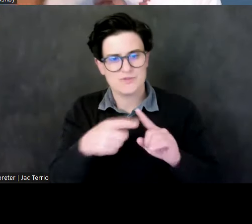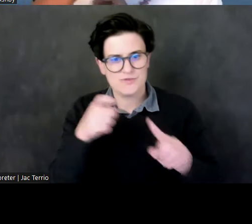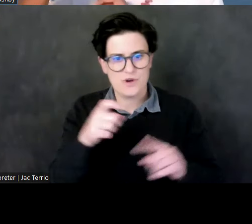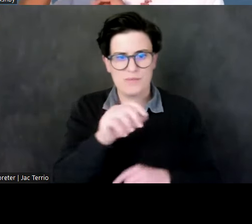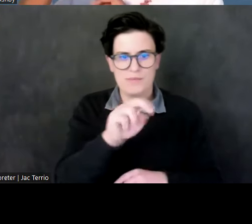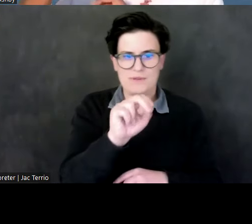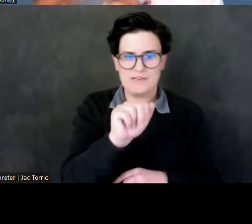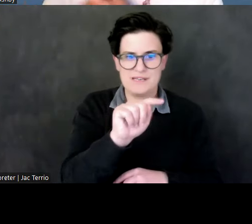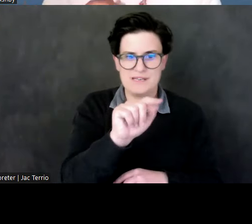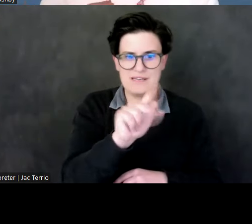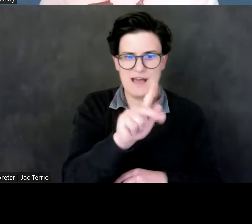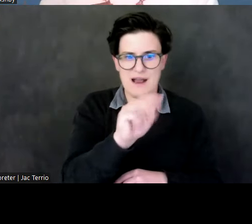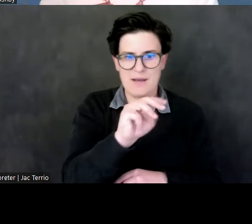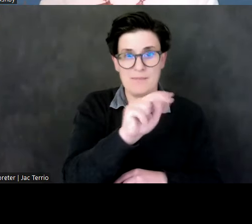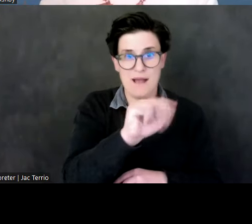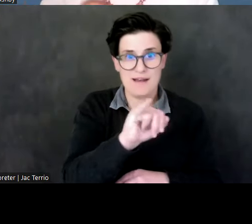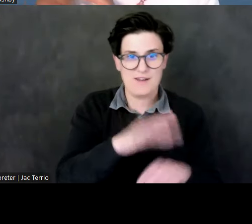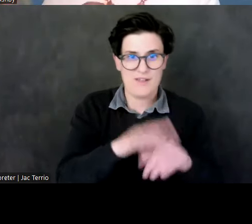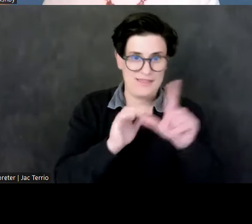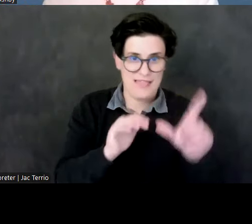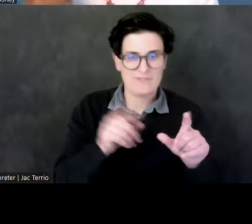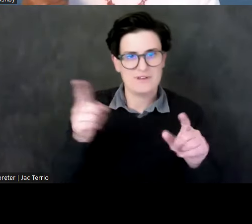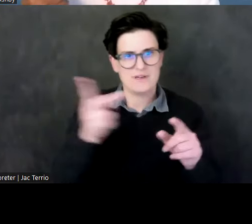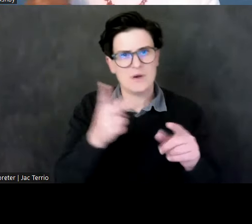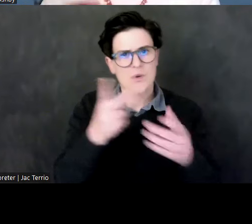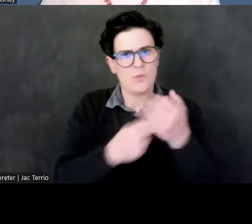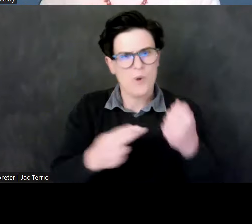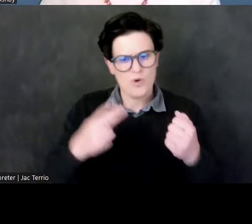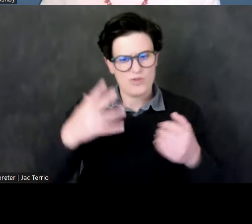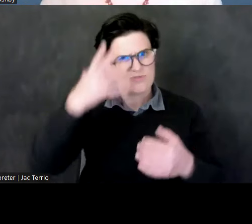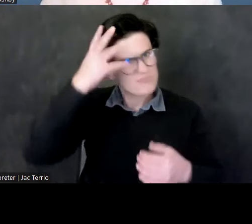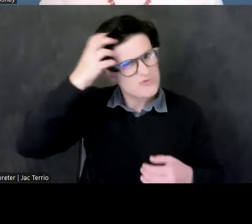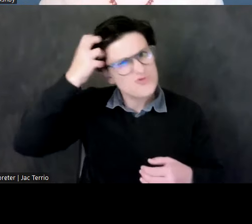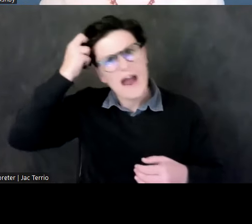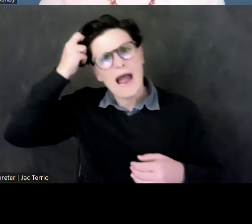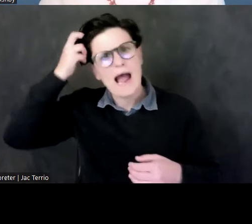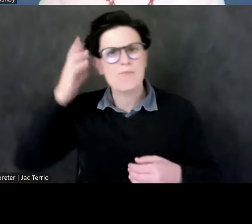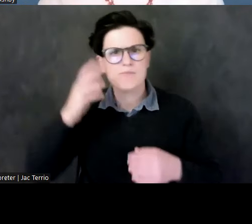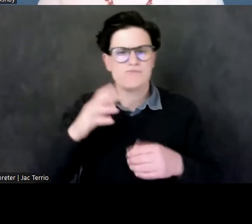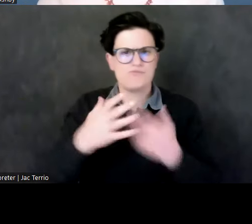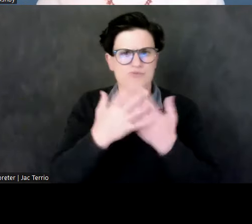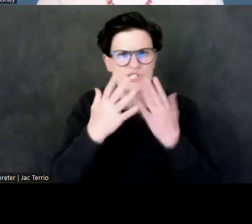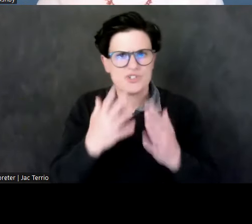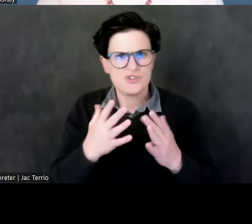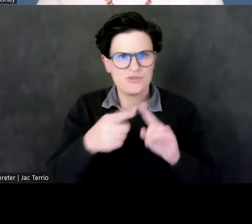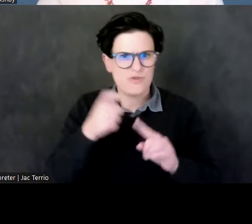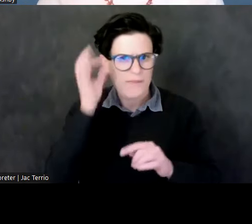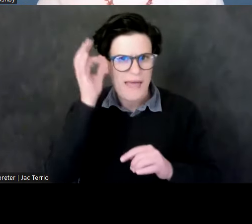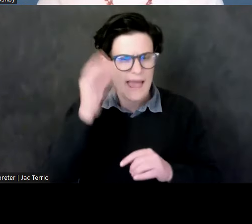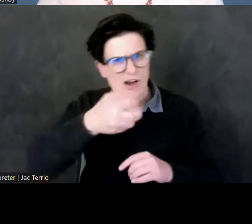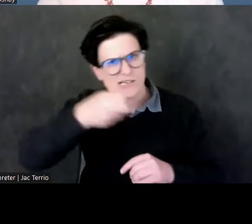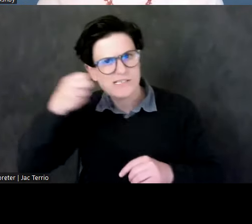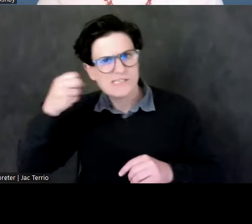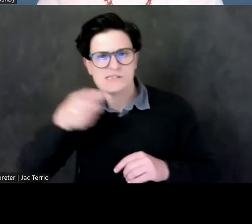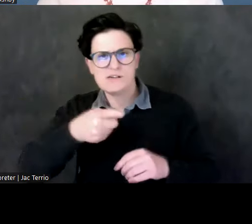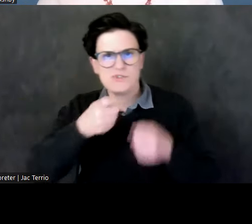They both grasp prisoners by the hair as they prepare to dispatch them. And you can see